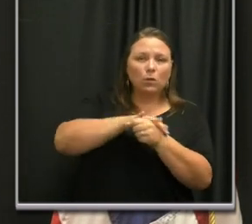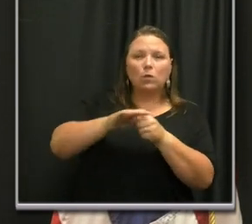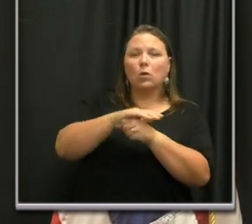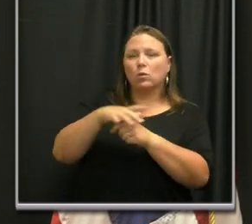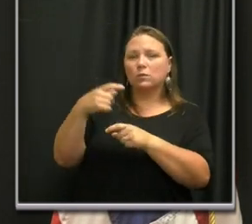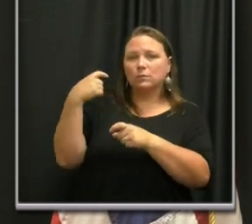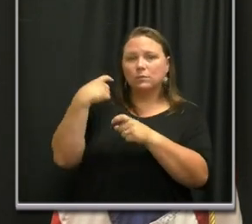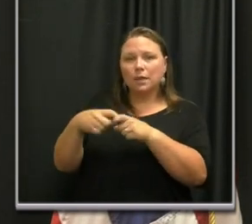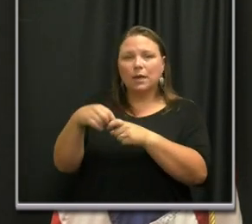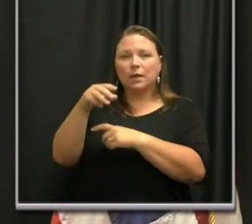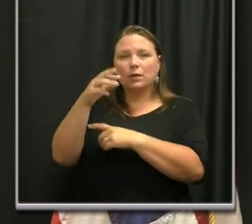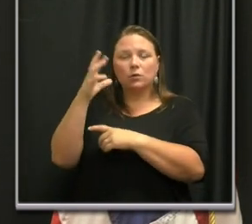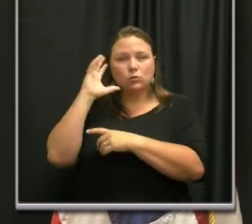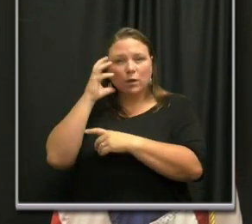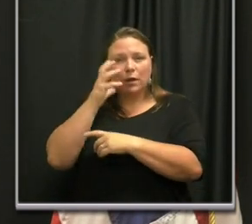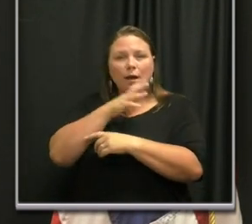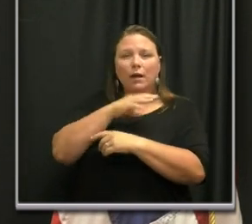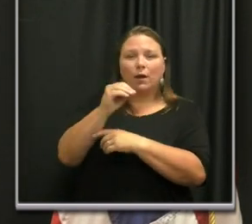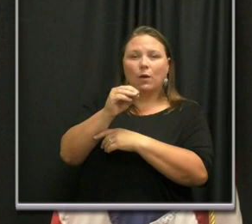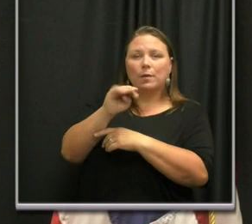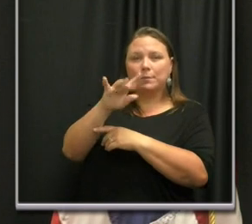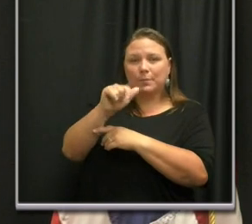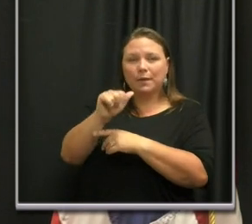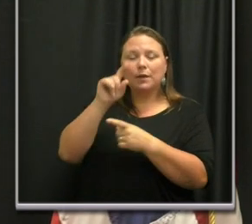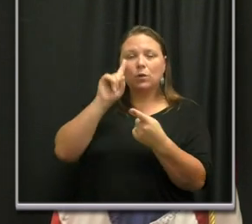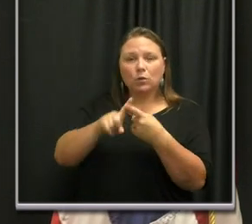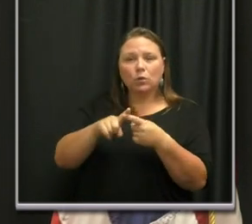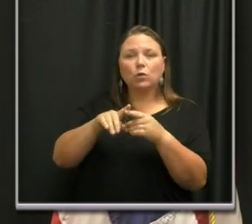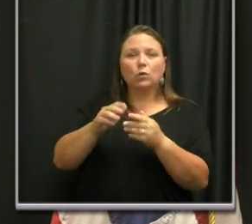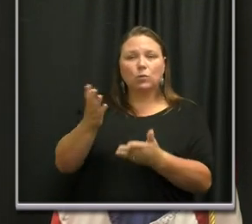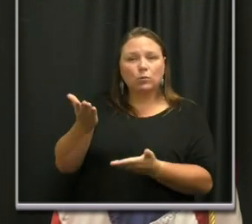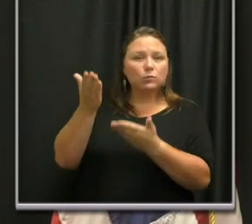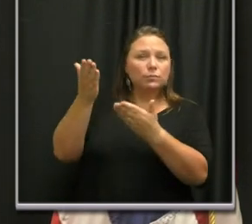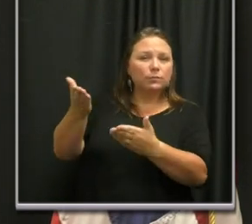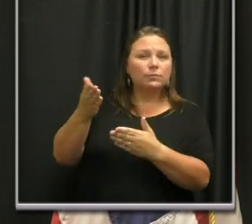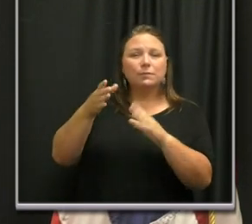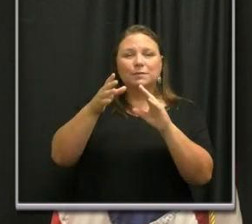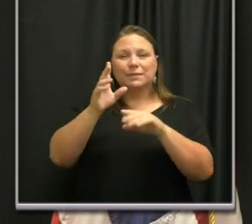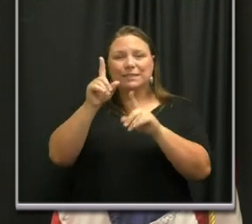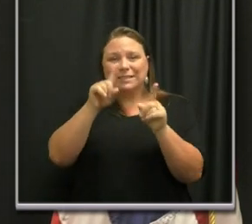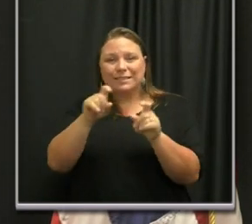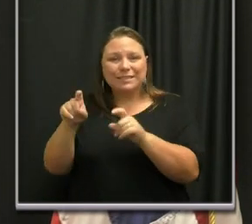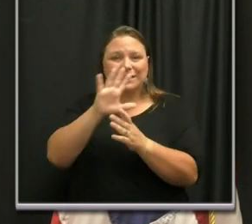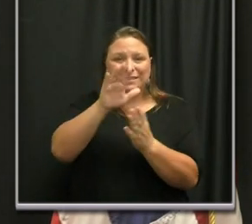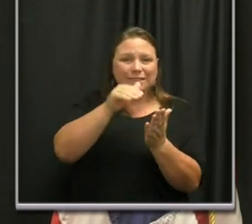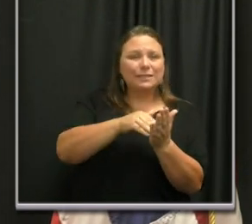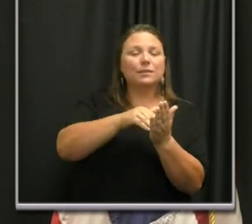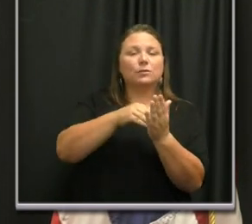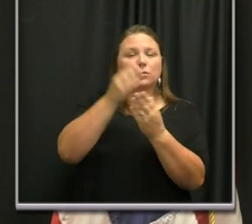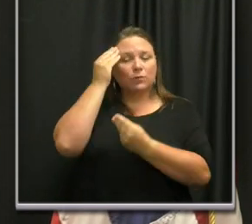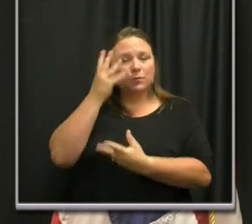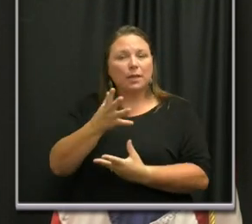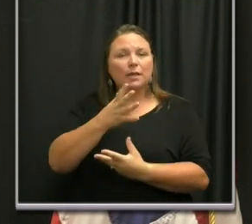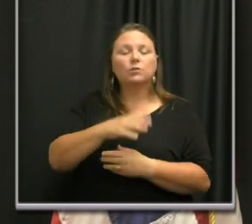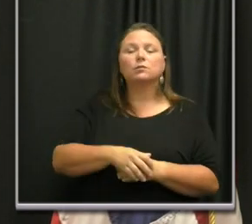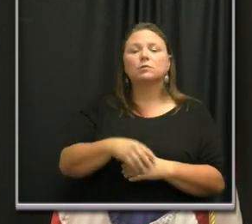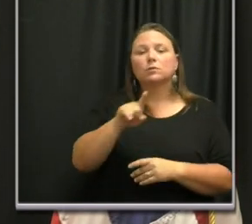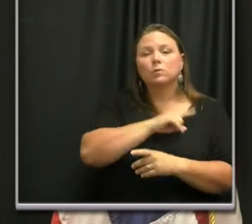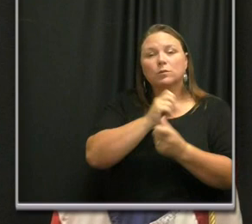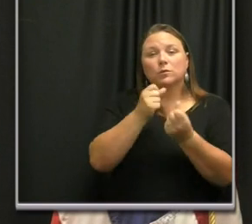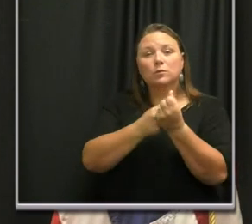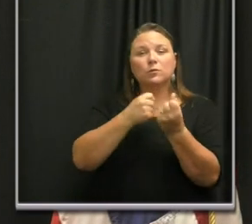and media to promote testing center information and health protocols. We are continuing to sponsor